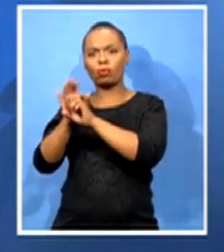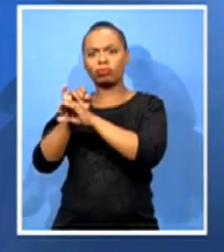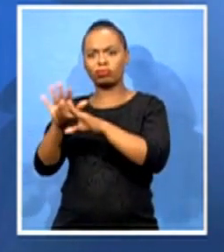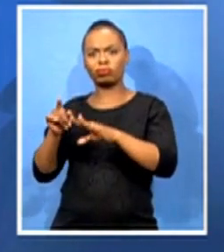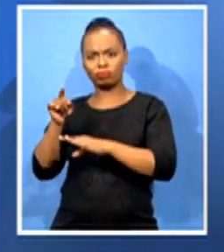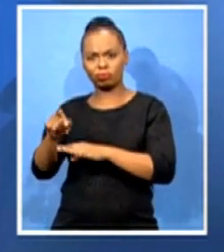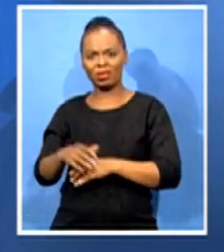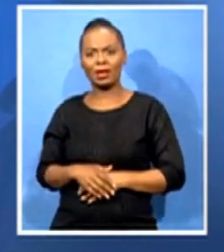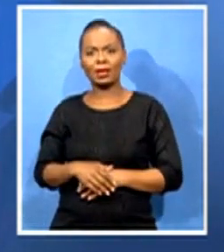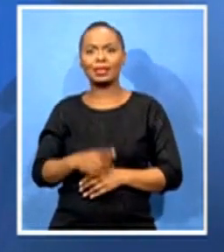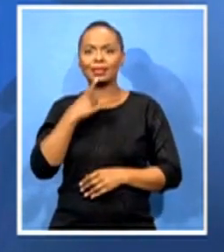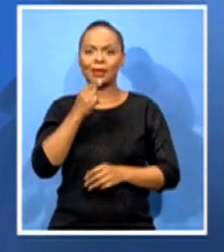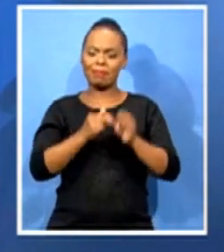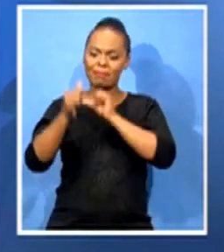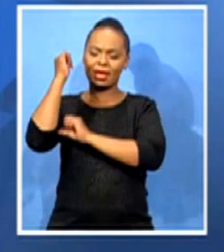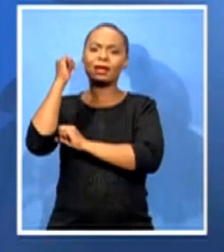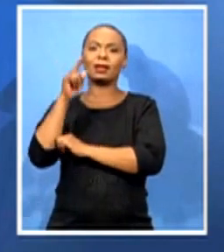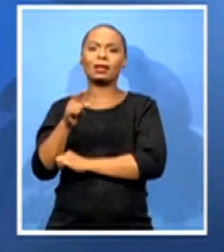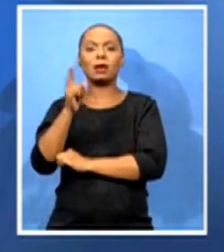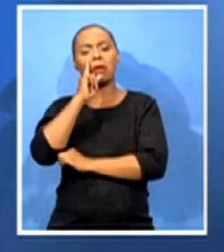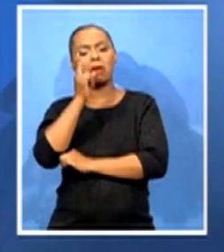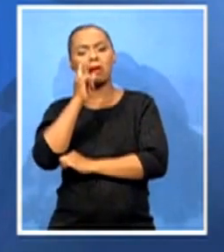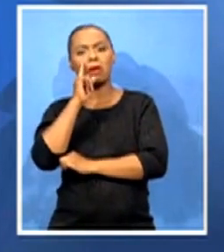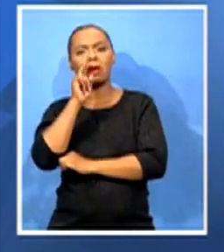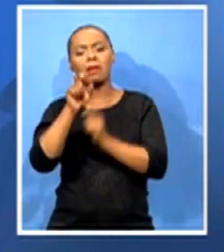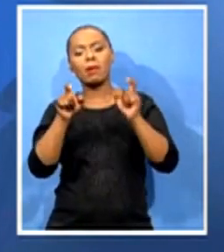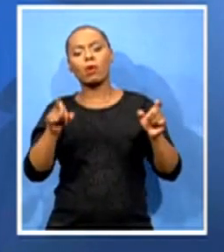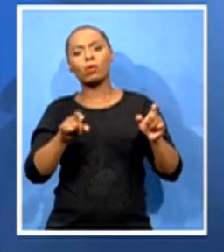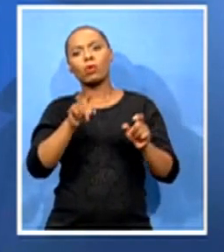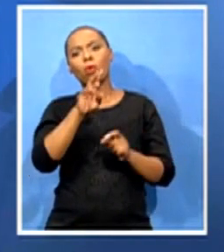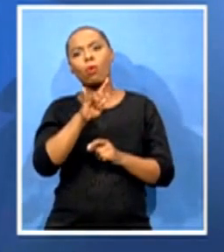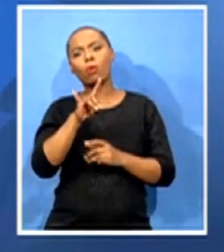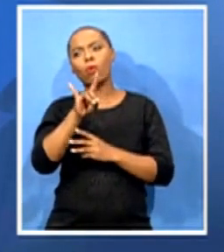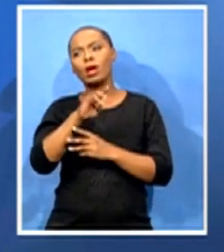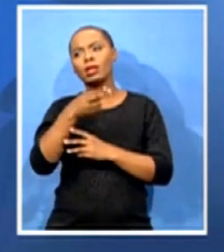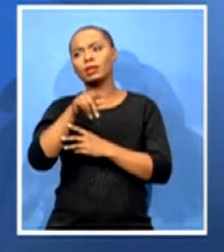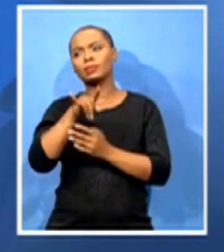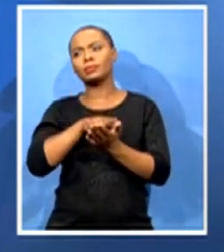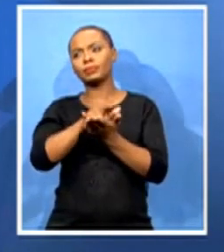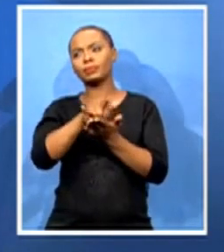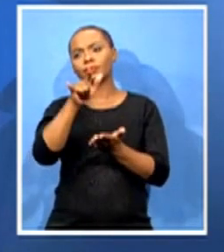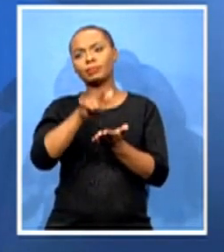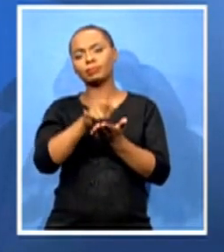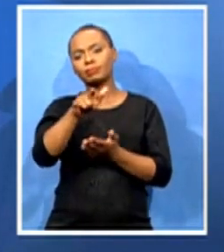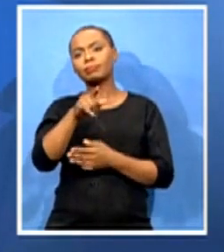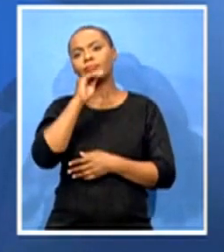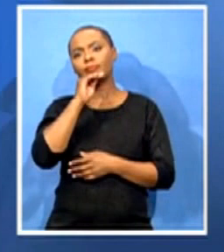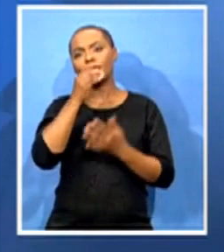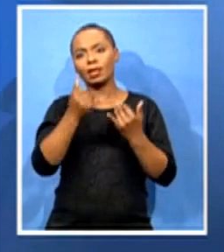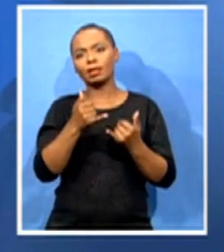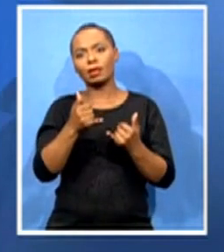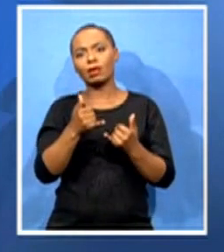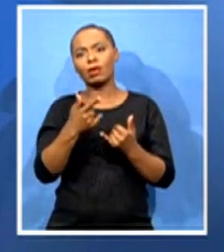what the people of Wuhan has been able to fight this virus. To say, it doesn't move, it's us who transmit the virus. So if you